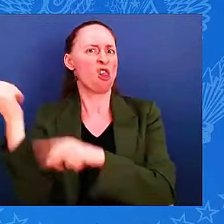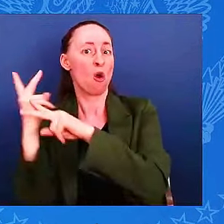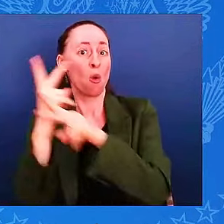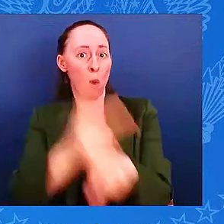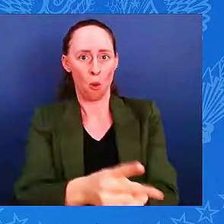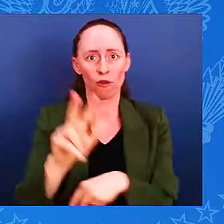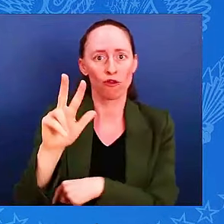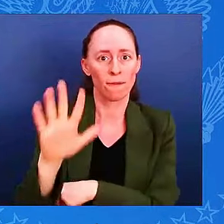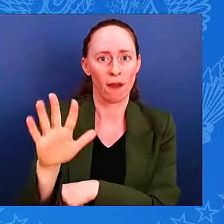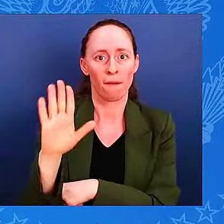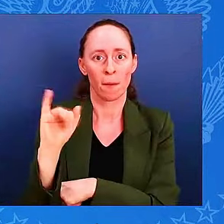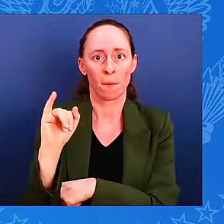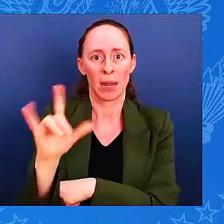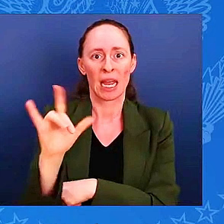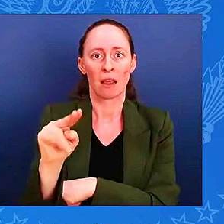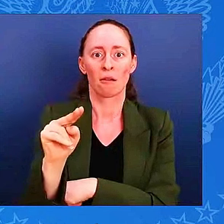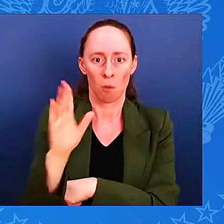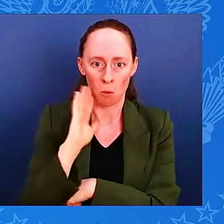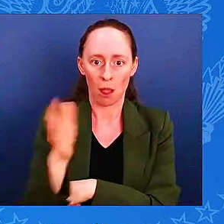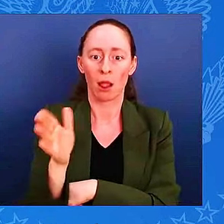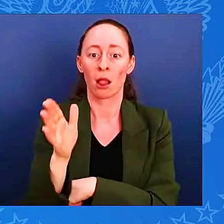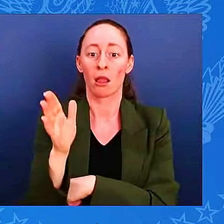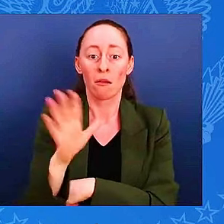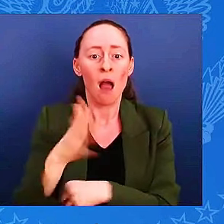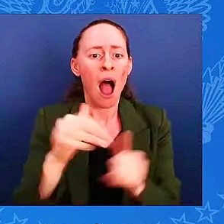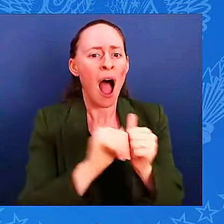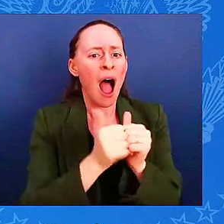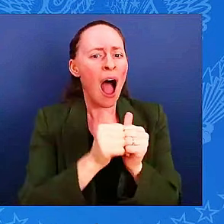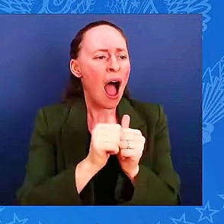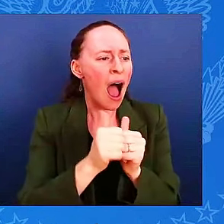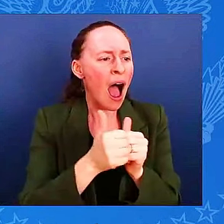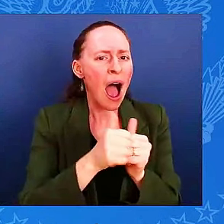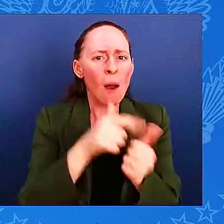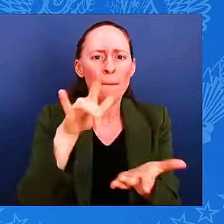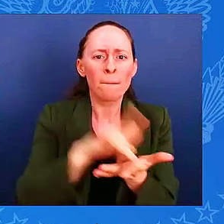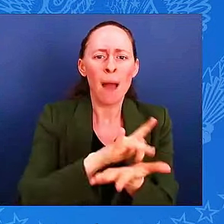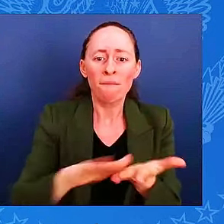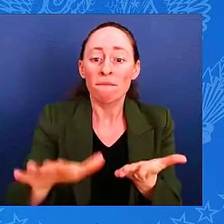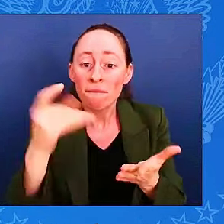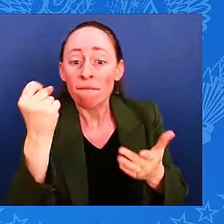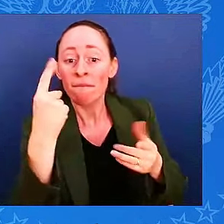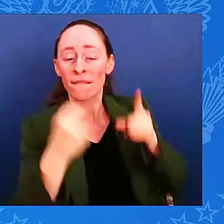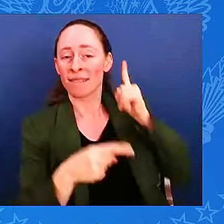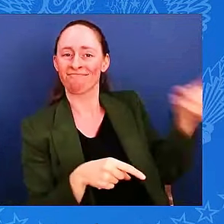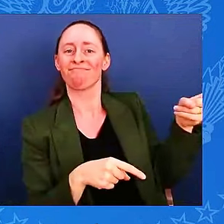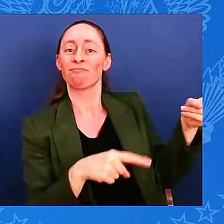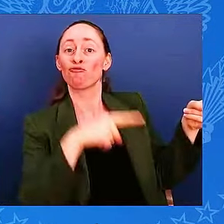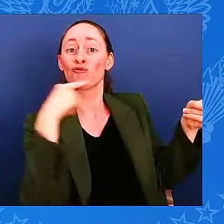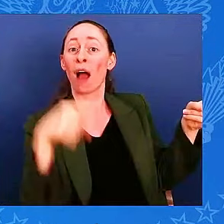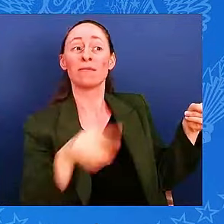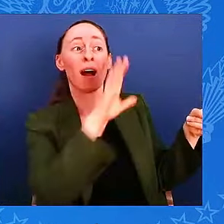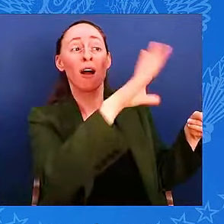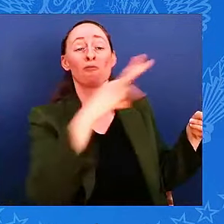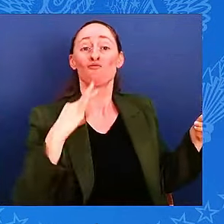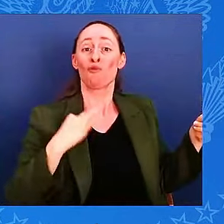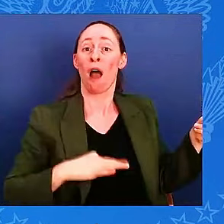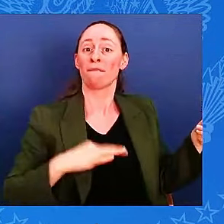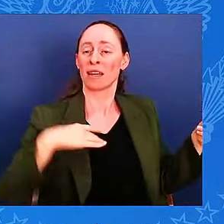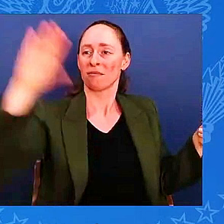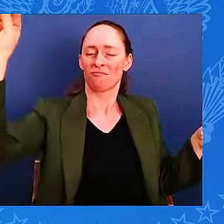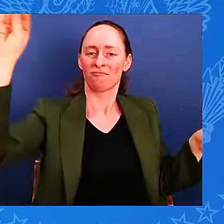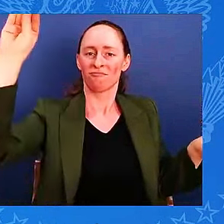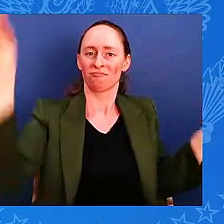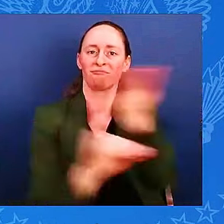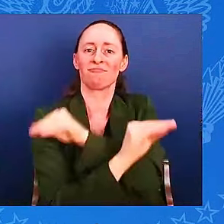by the windfall profits of the immobilized Russian assets. In other words, it is Russia who pays